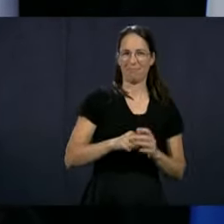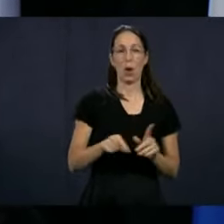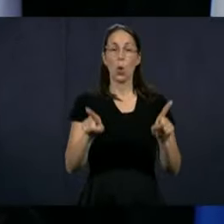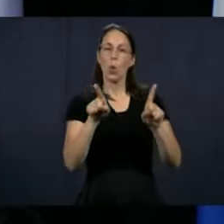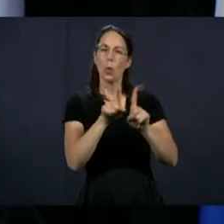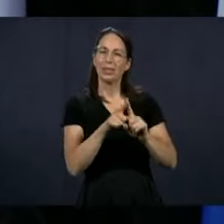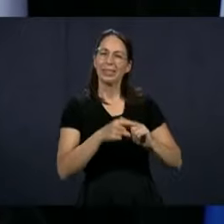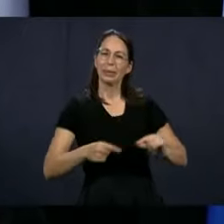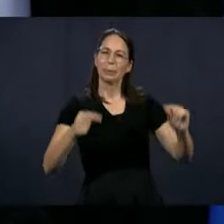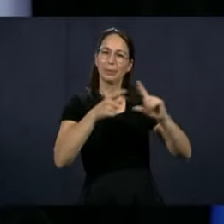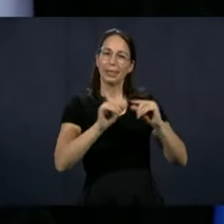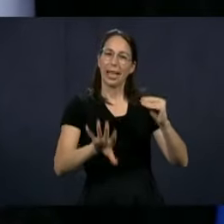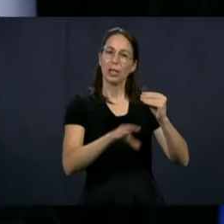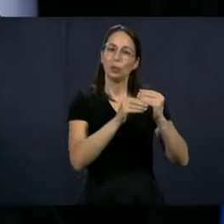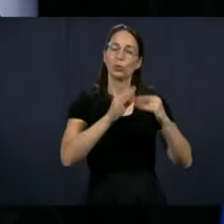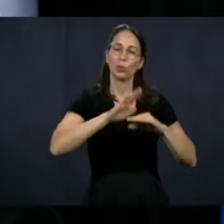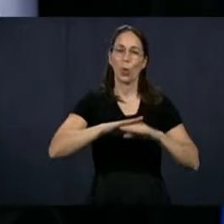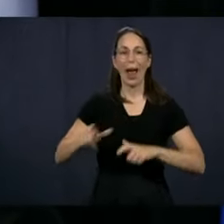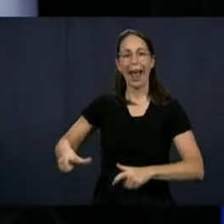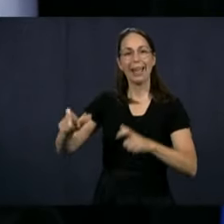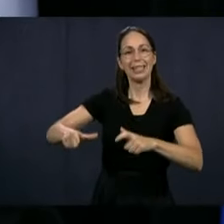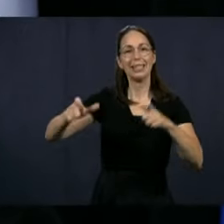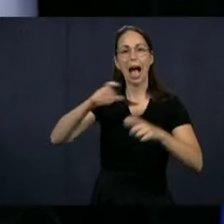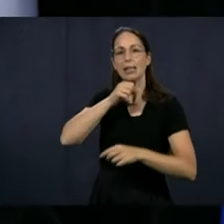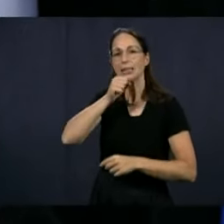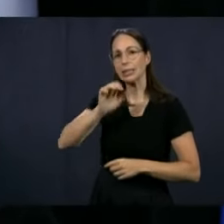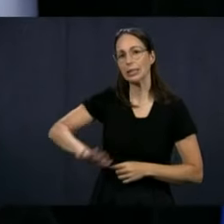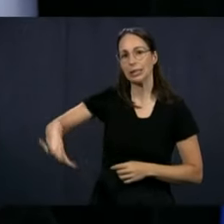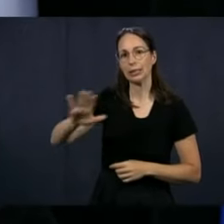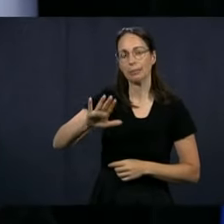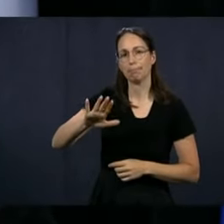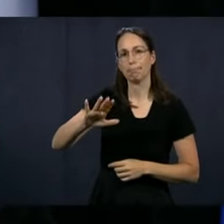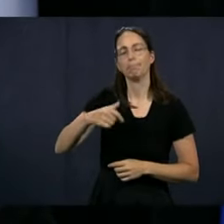Of course, we should come back to the residences themselves.